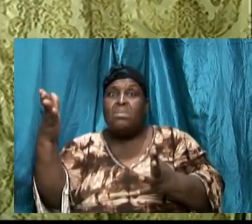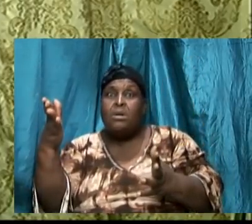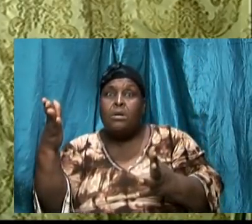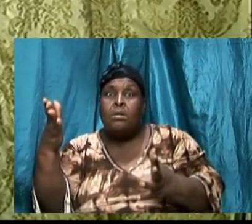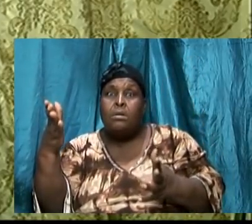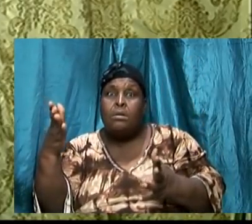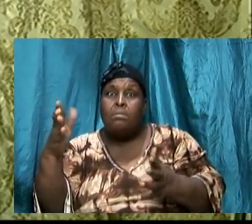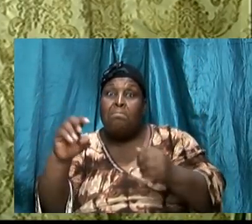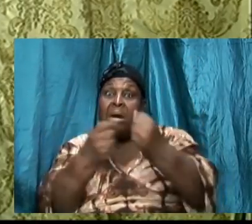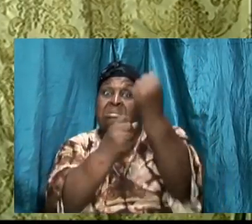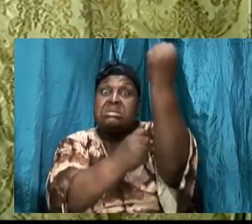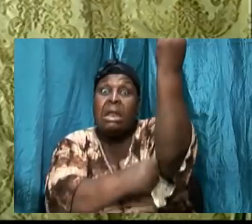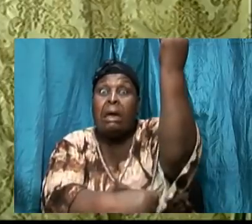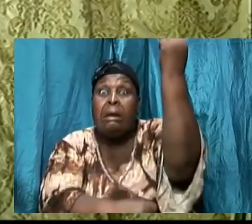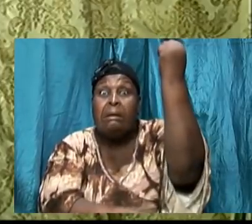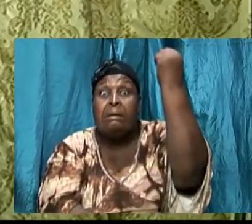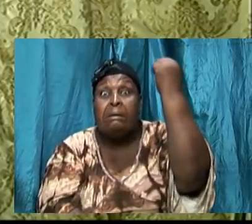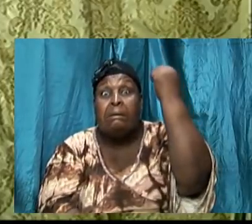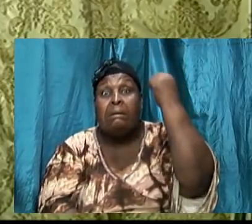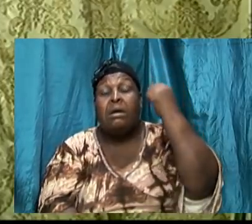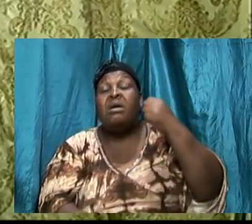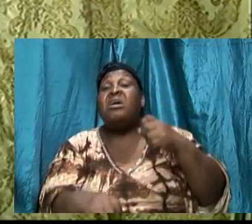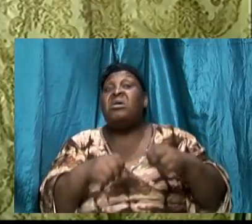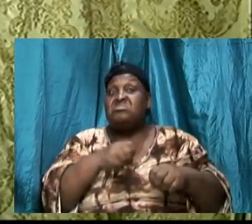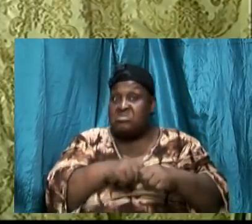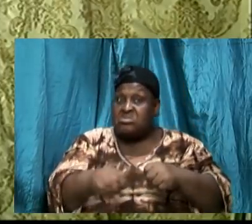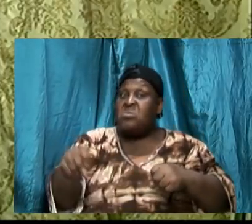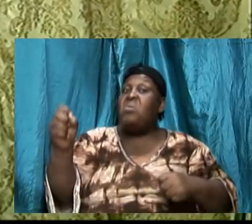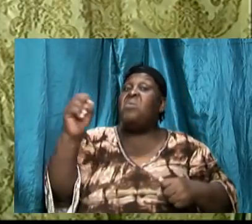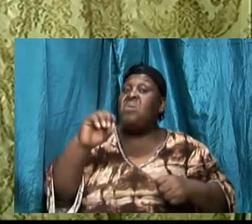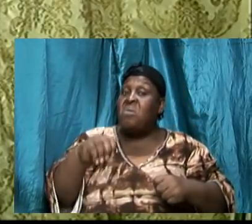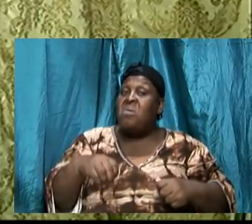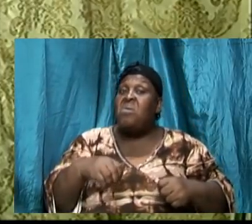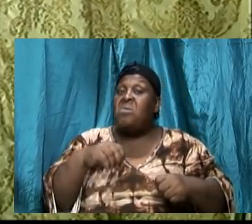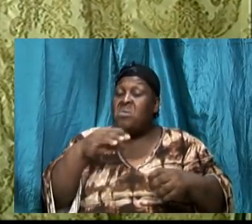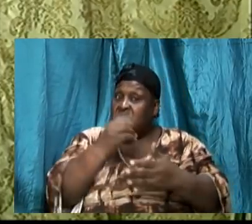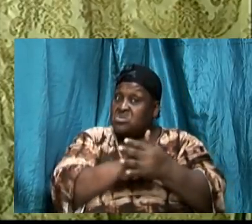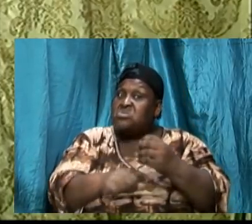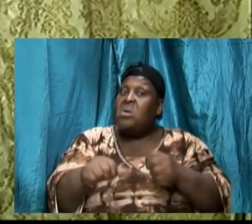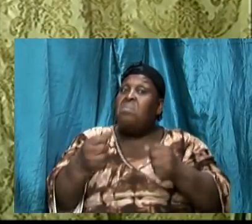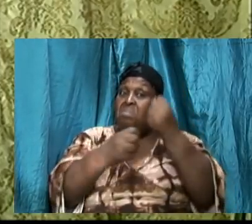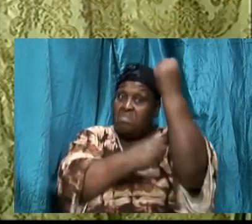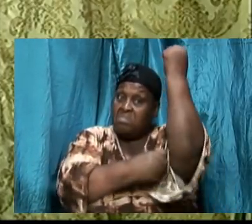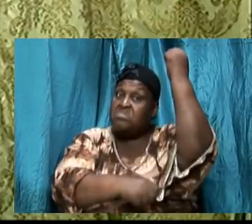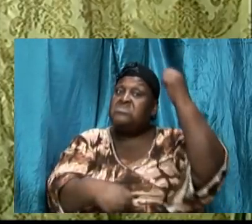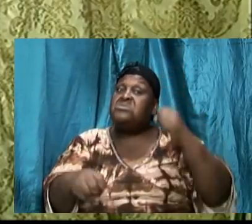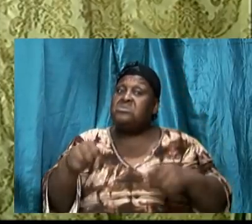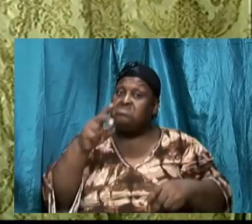turn back and some back sitting ones are still in church